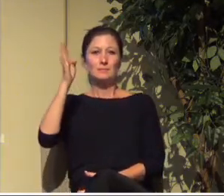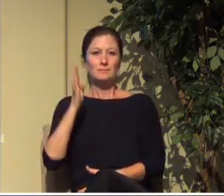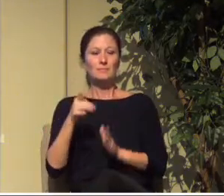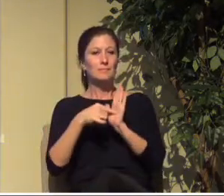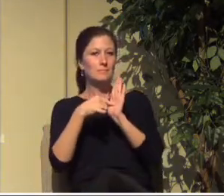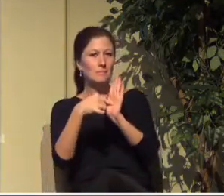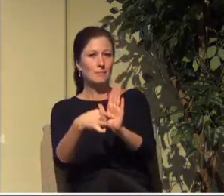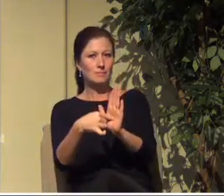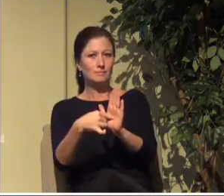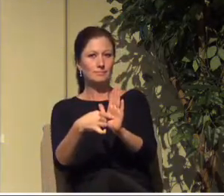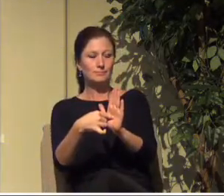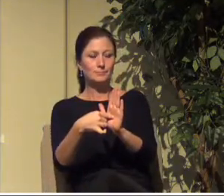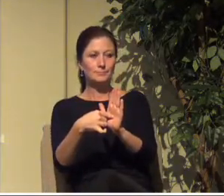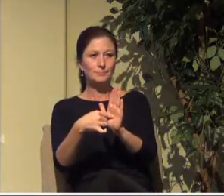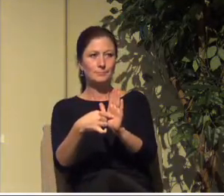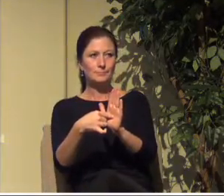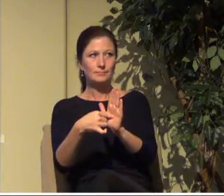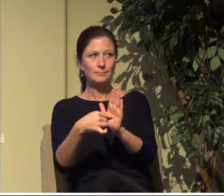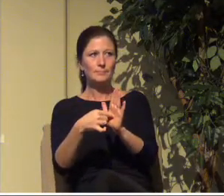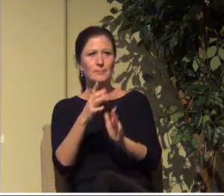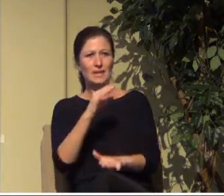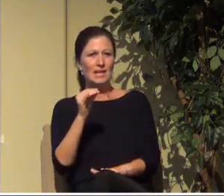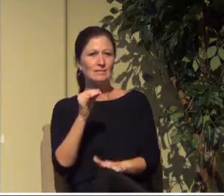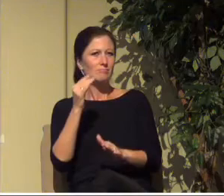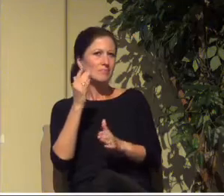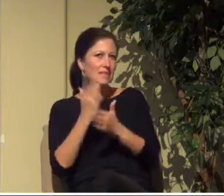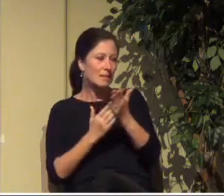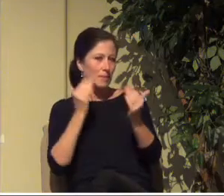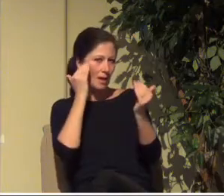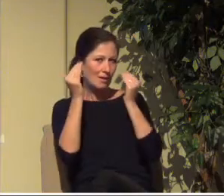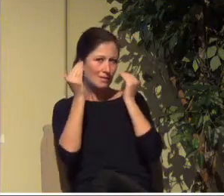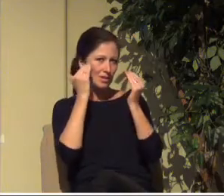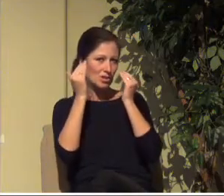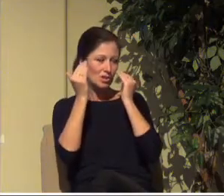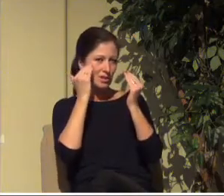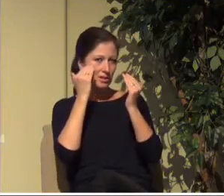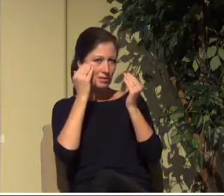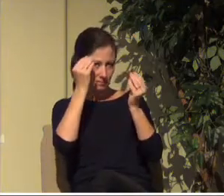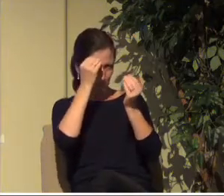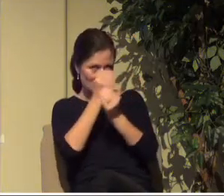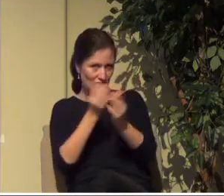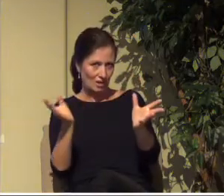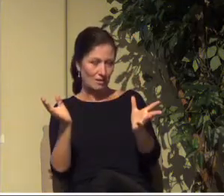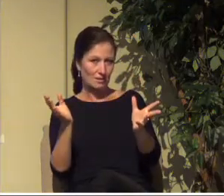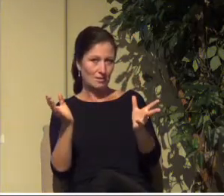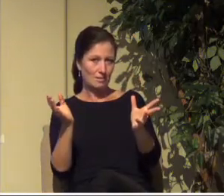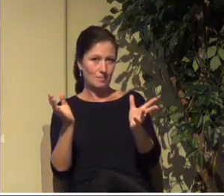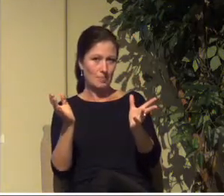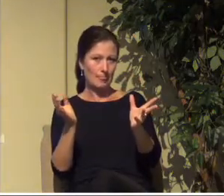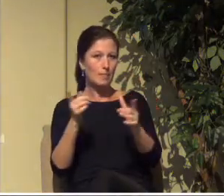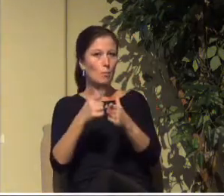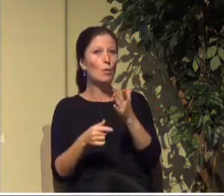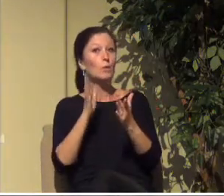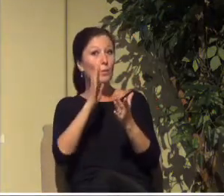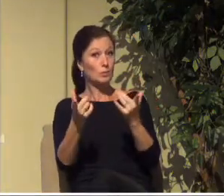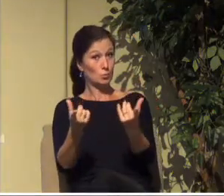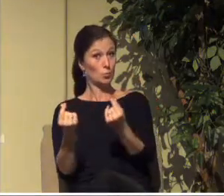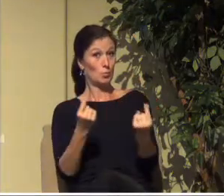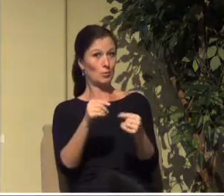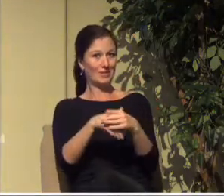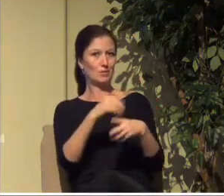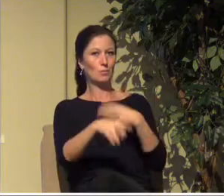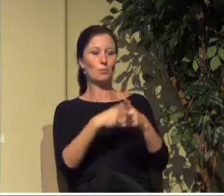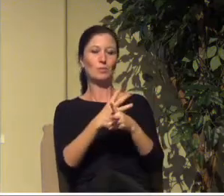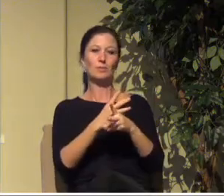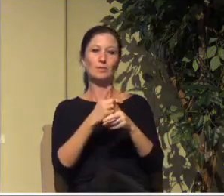awareness of what he's going to do to redeem the world. And finally he sends his son at Bethlehem in the form of a baby